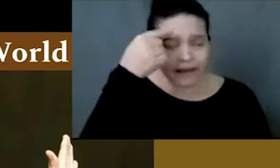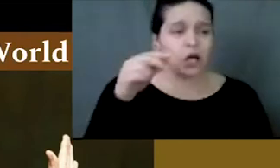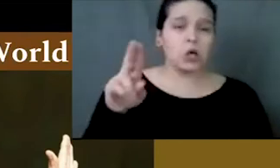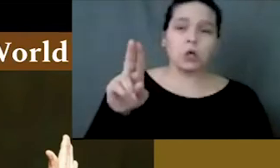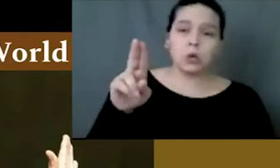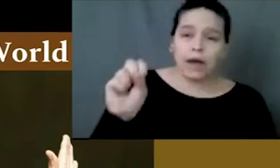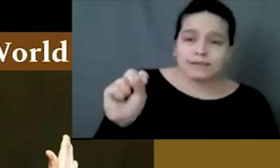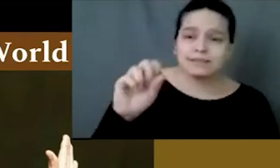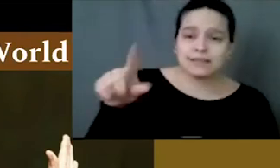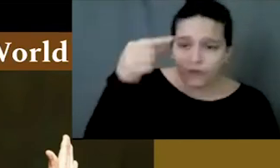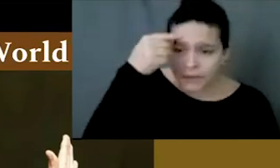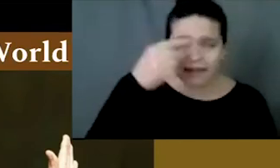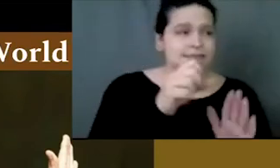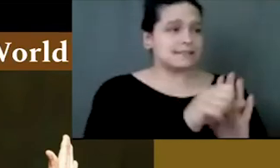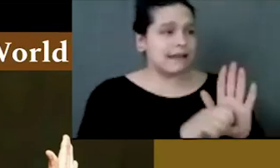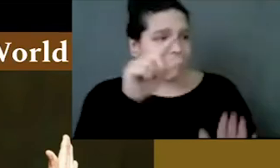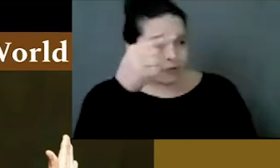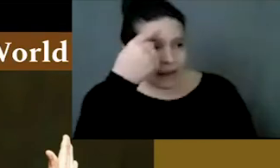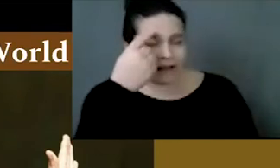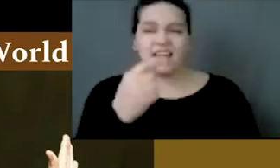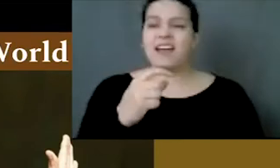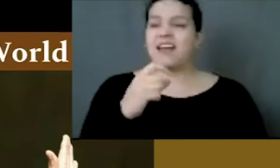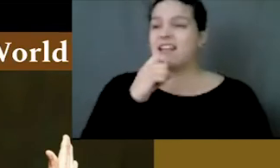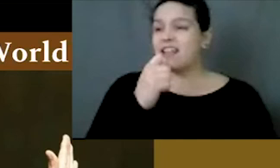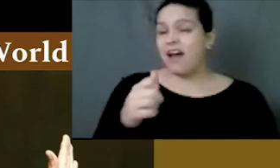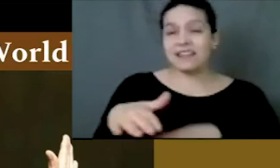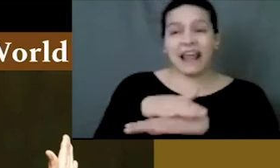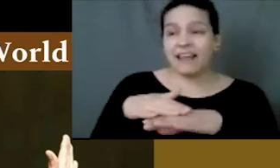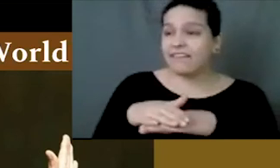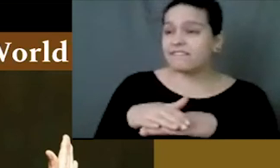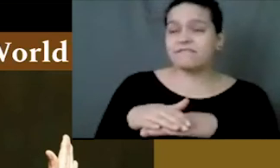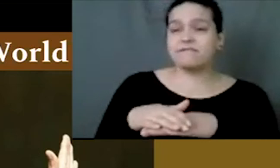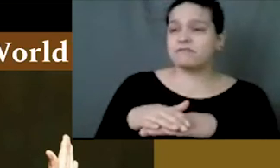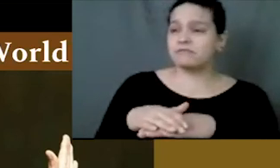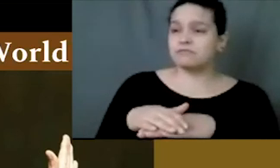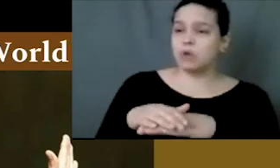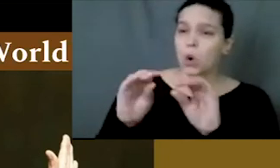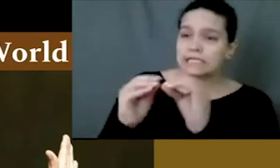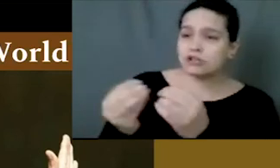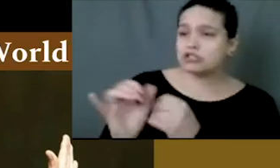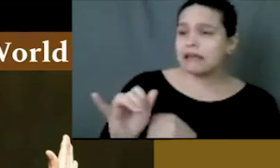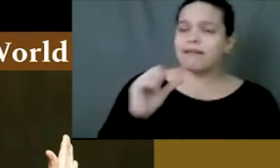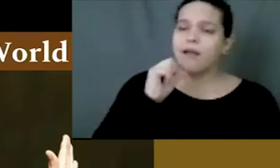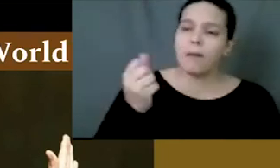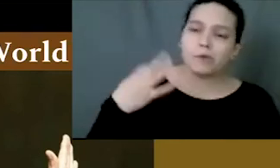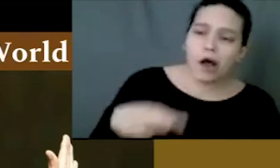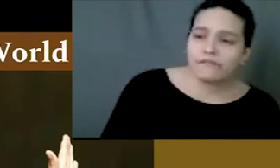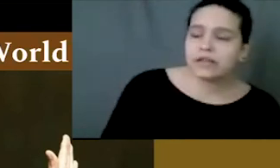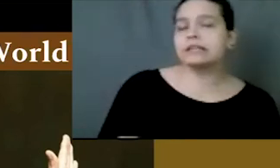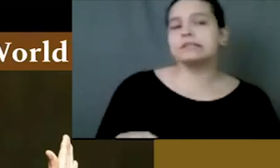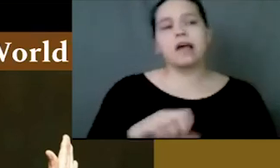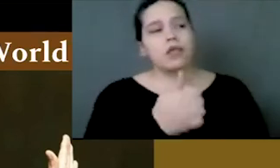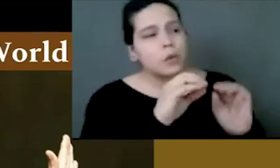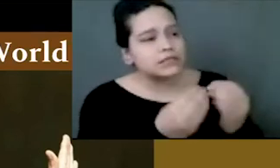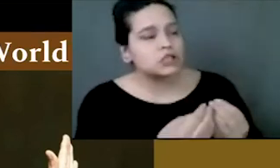communities, our governments, within the U.S. and state governments and non-native entities, such as nonprofits and